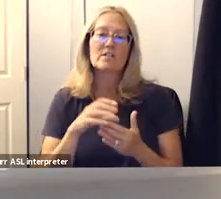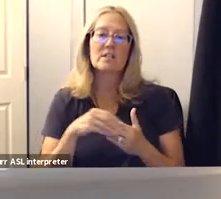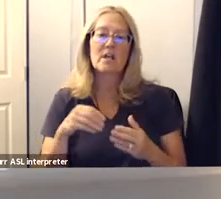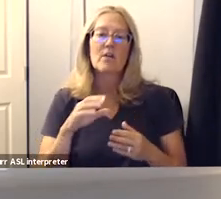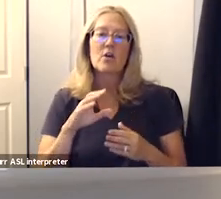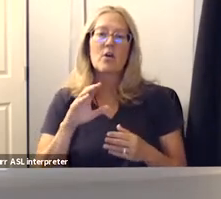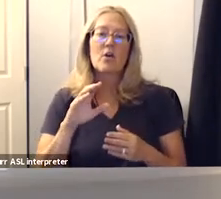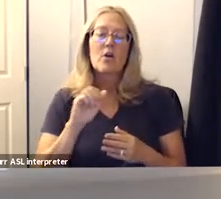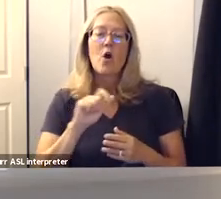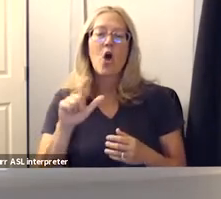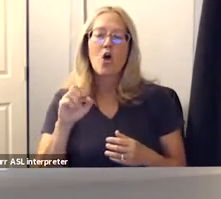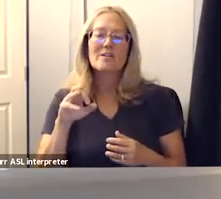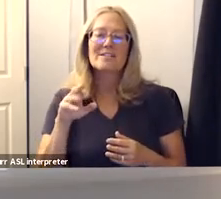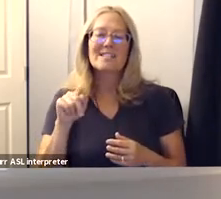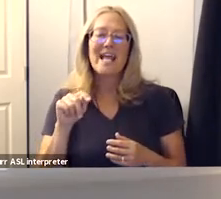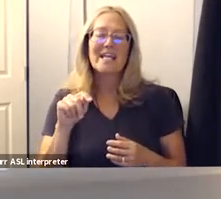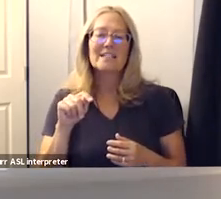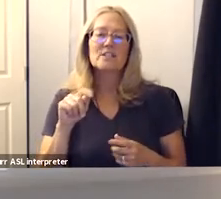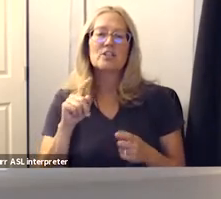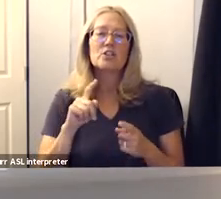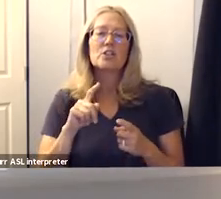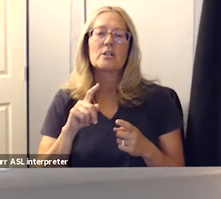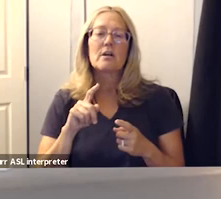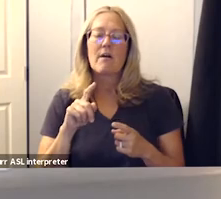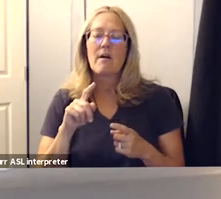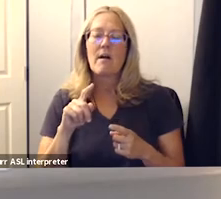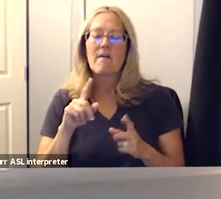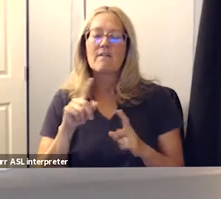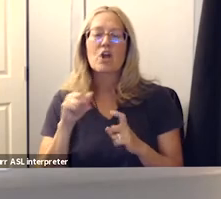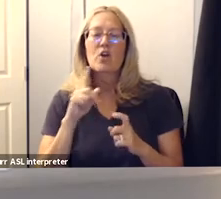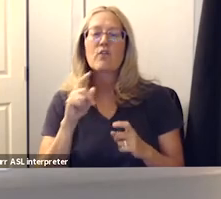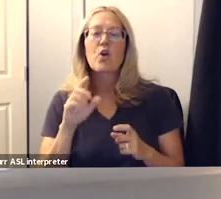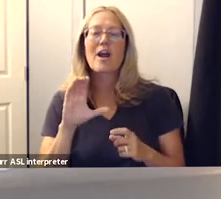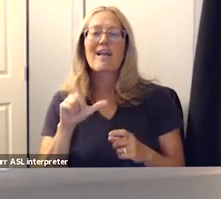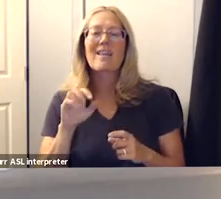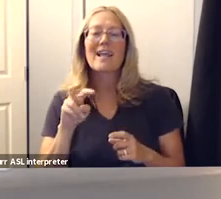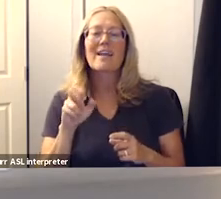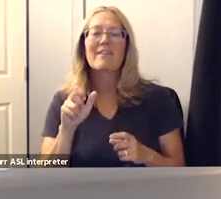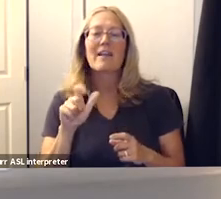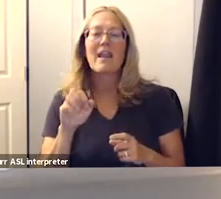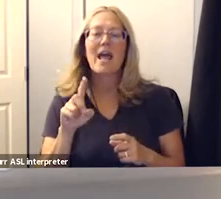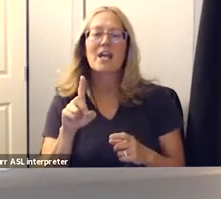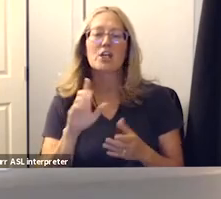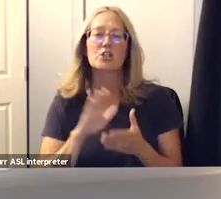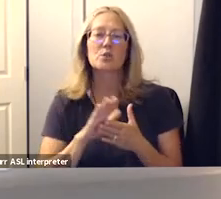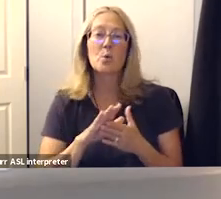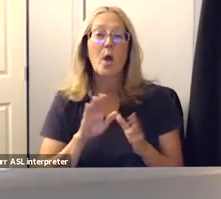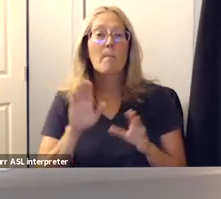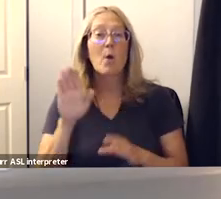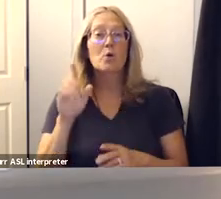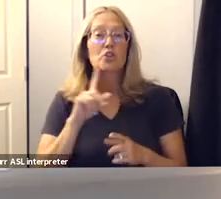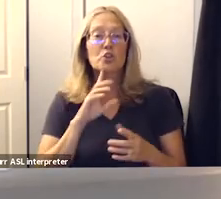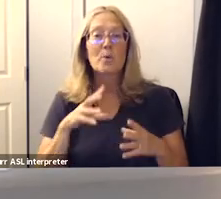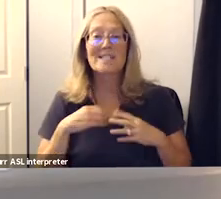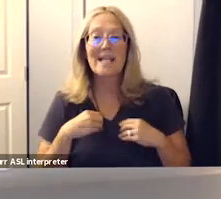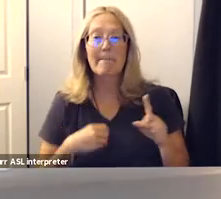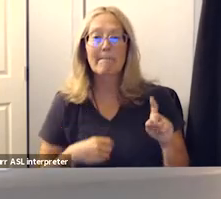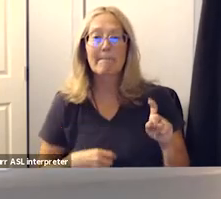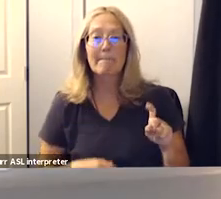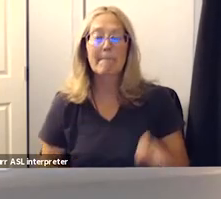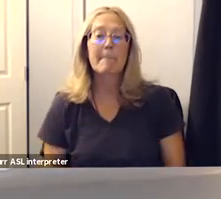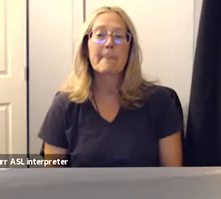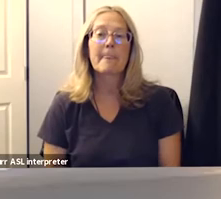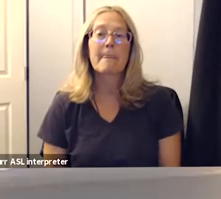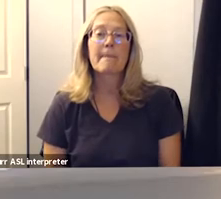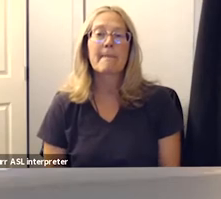saints by the sea to cleveland school so may i have a motion to accept this donation please so moved